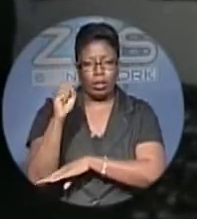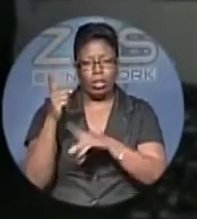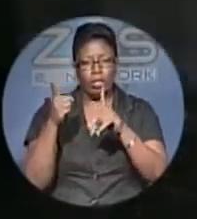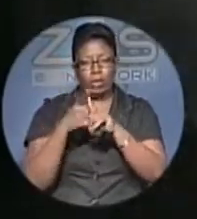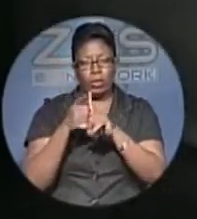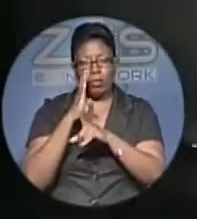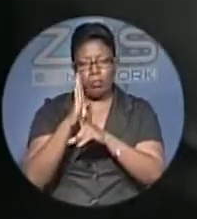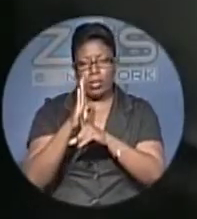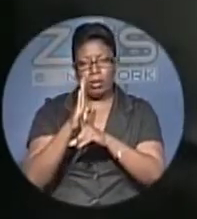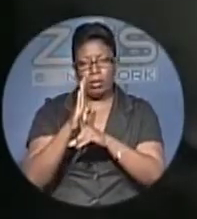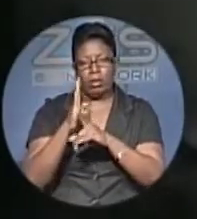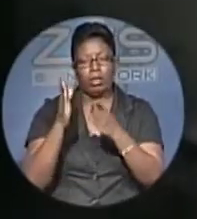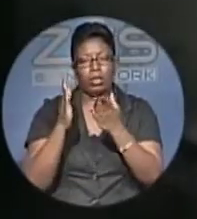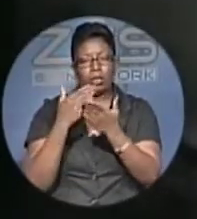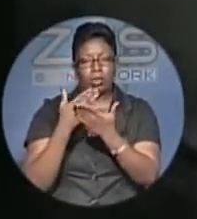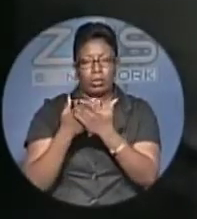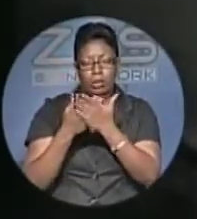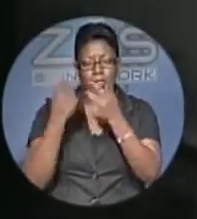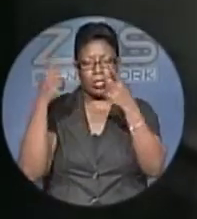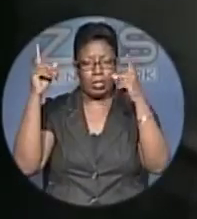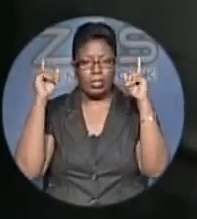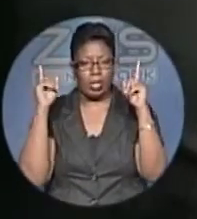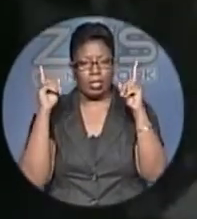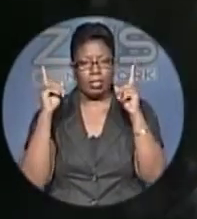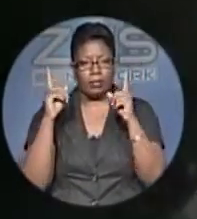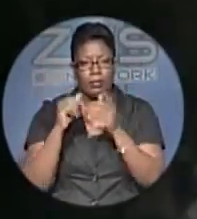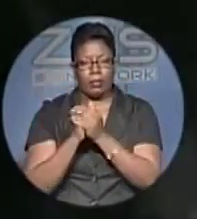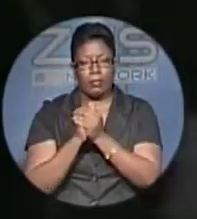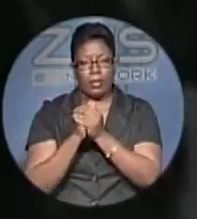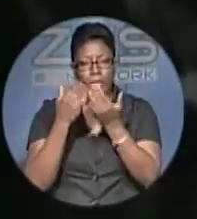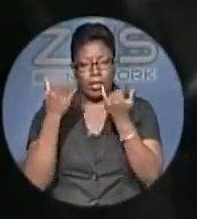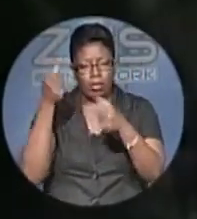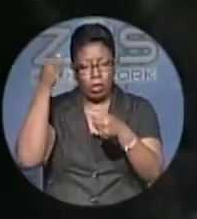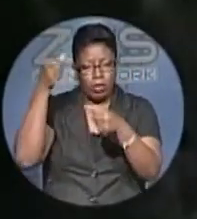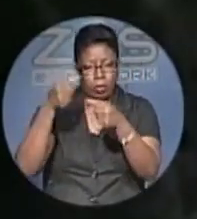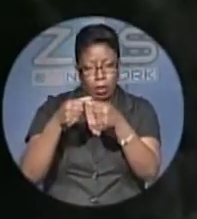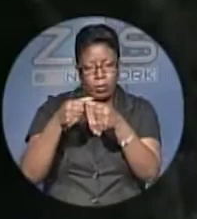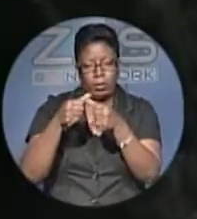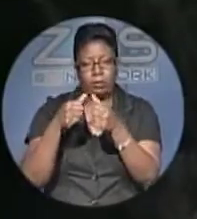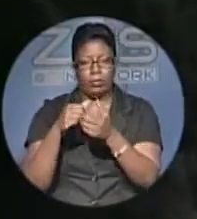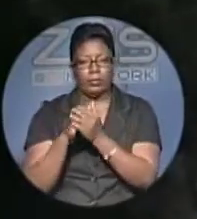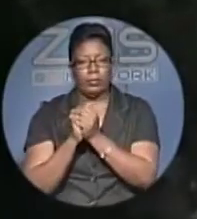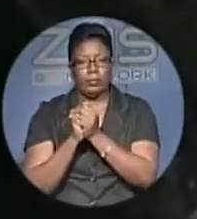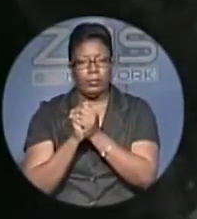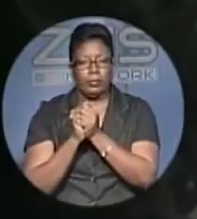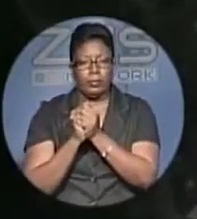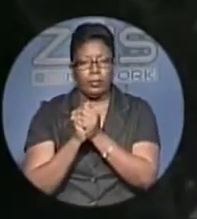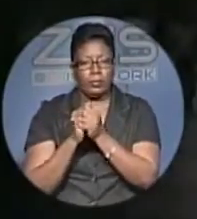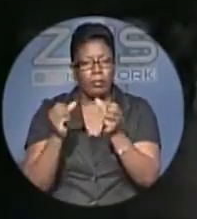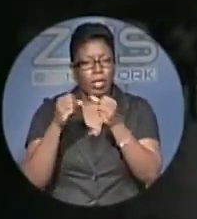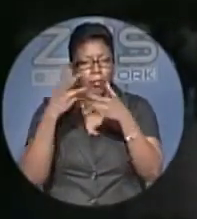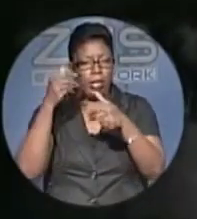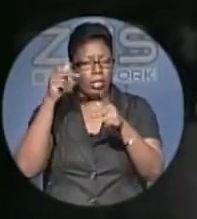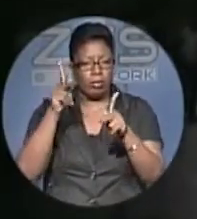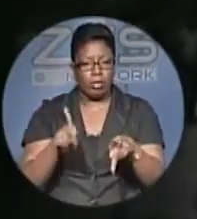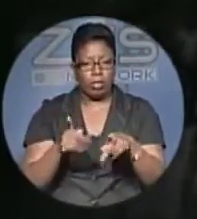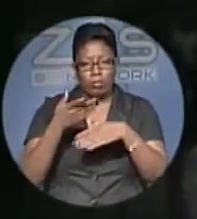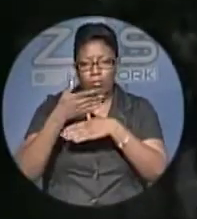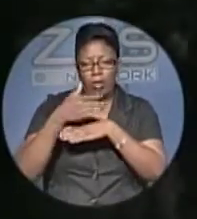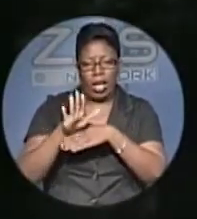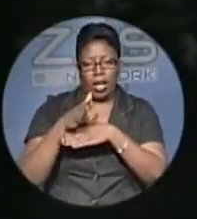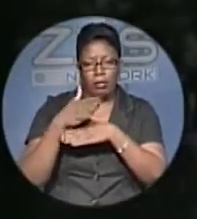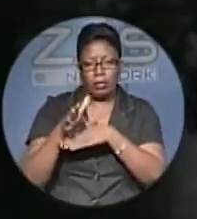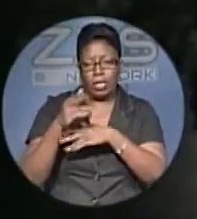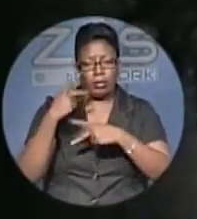tremendously successful. David Fox recalls the backlash was stinging. Many persons, after they had